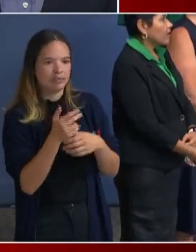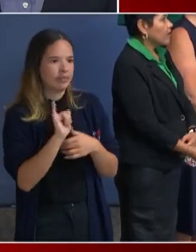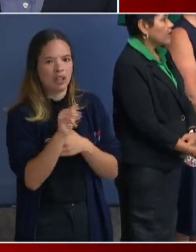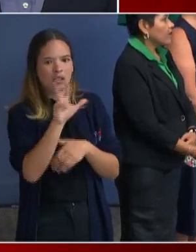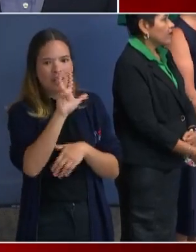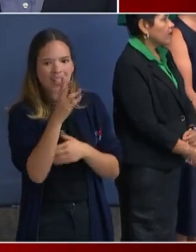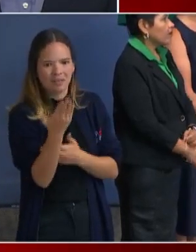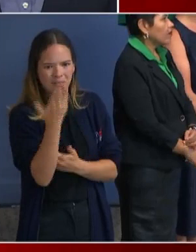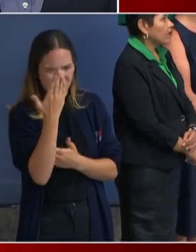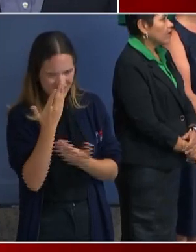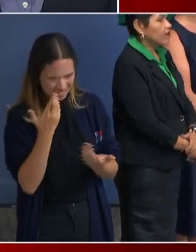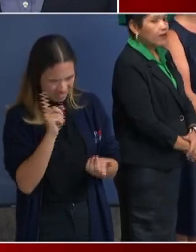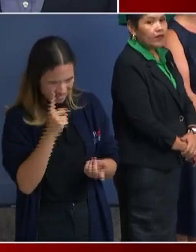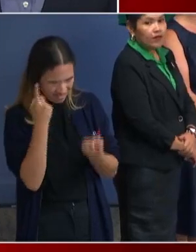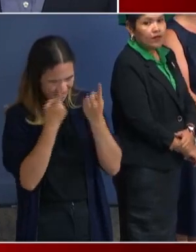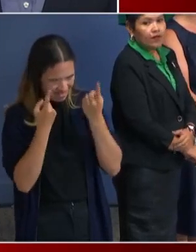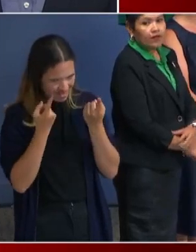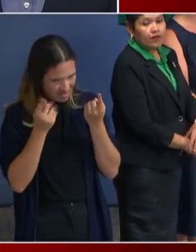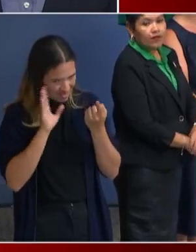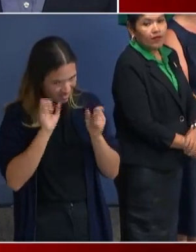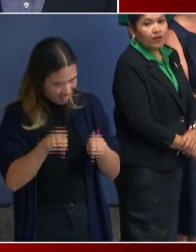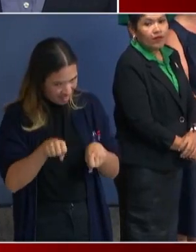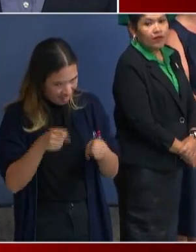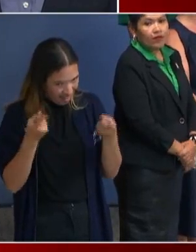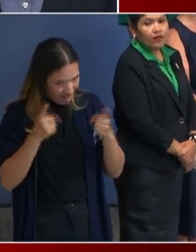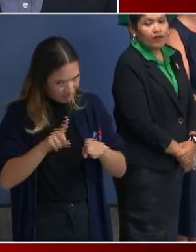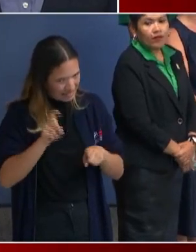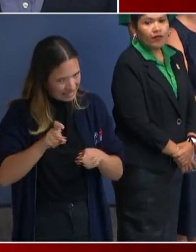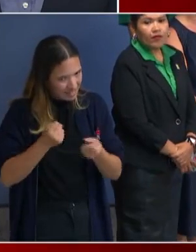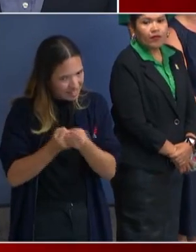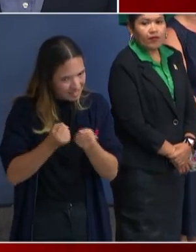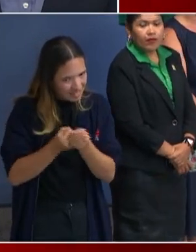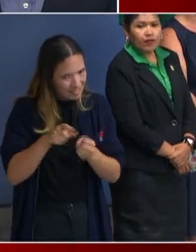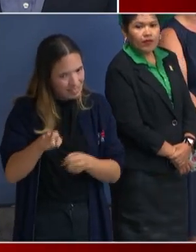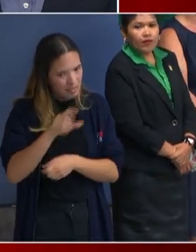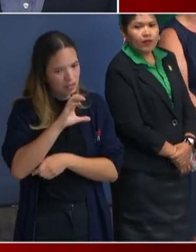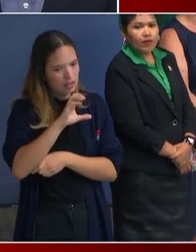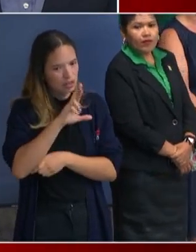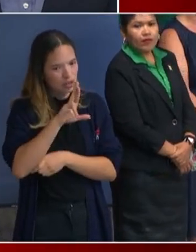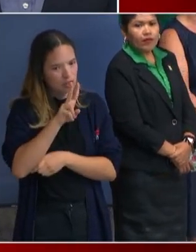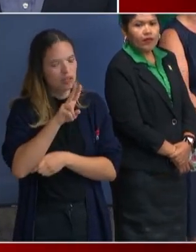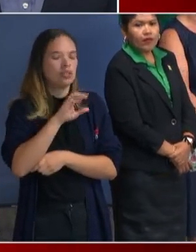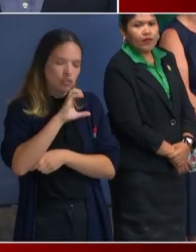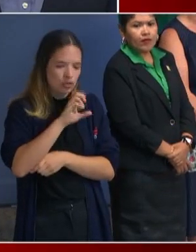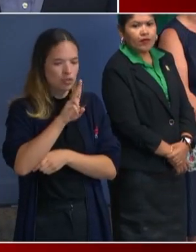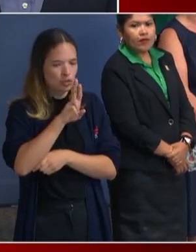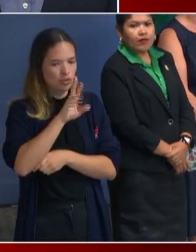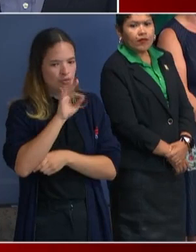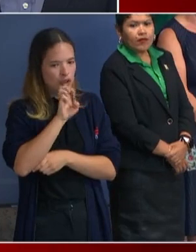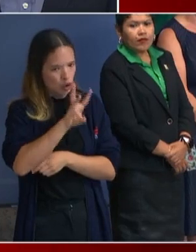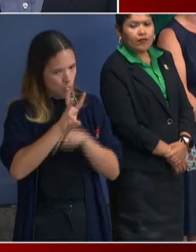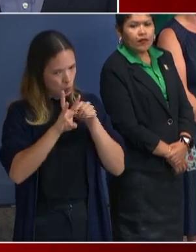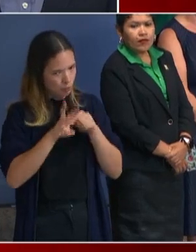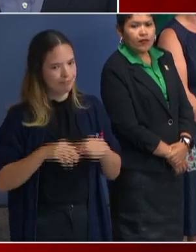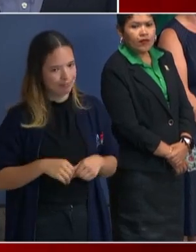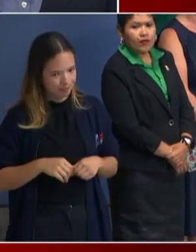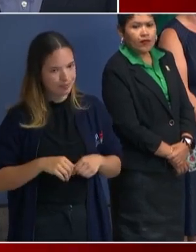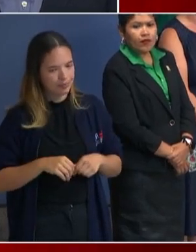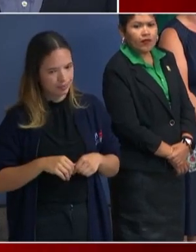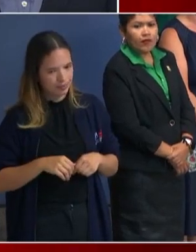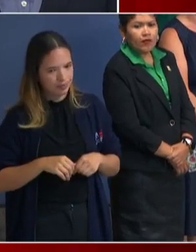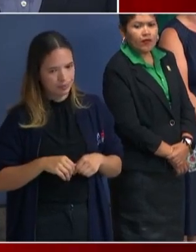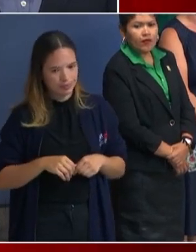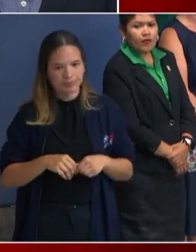probably going to get curfew enforced. Okay. And I wonder why enforce a curfew. I know that some analysis of these